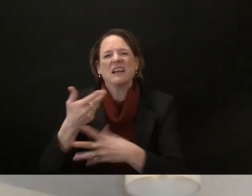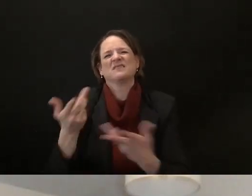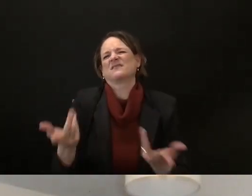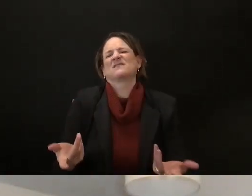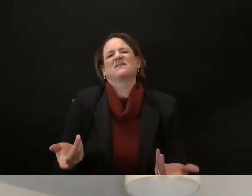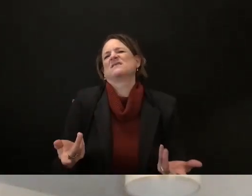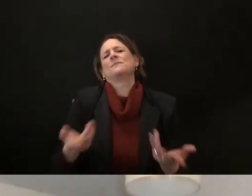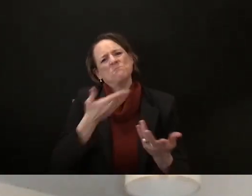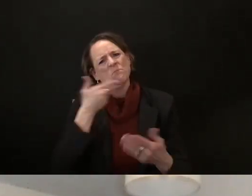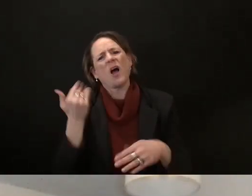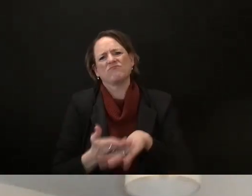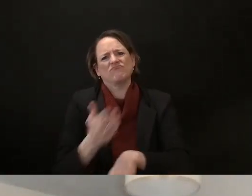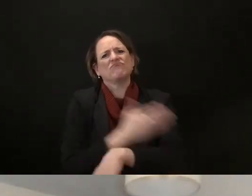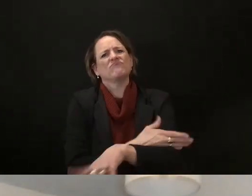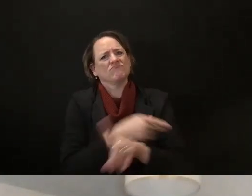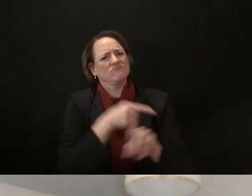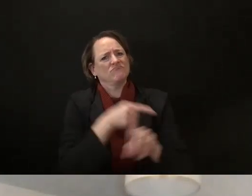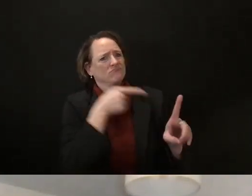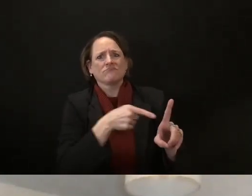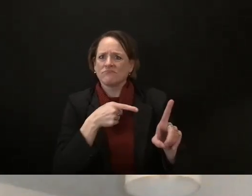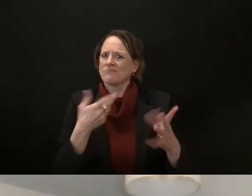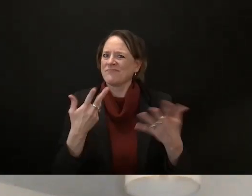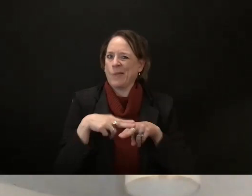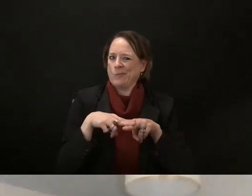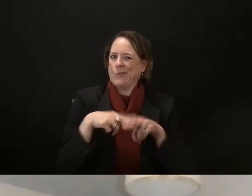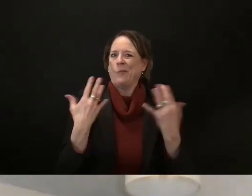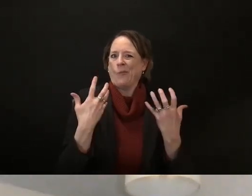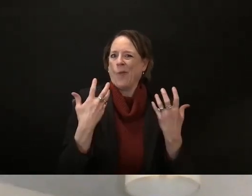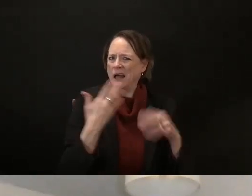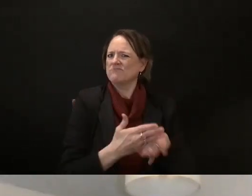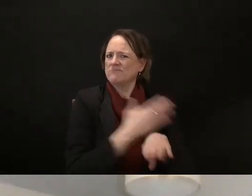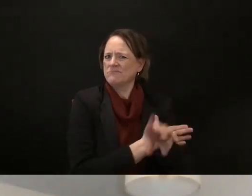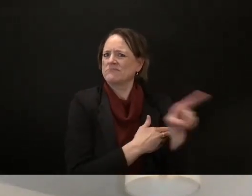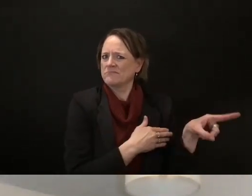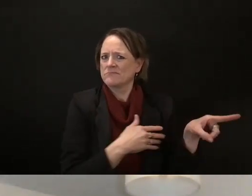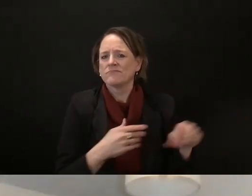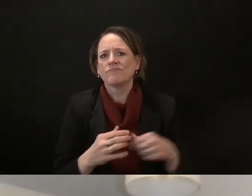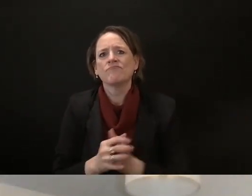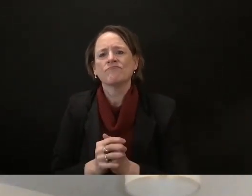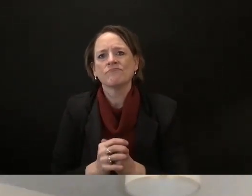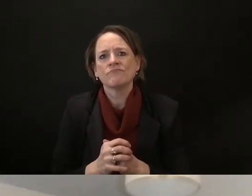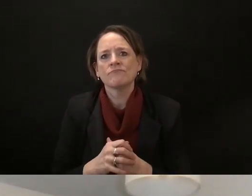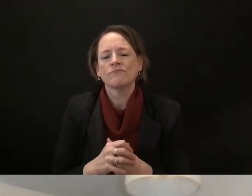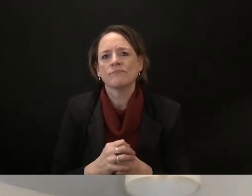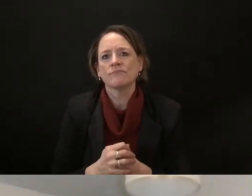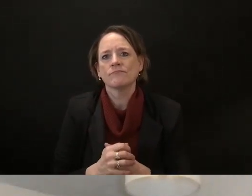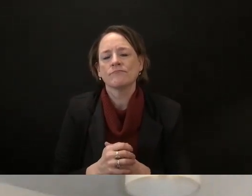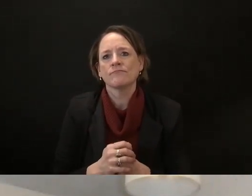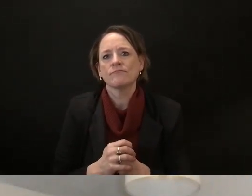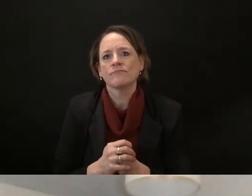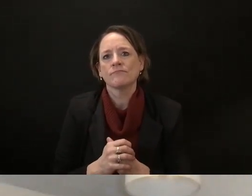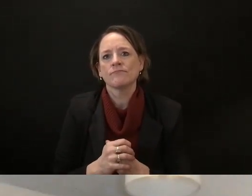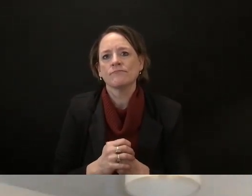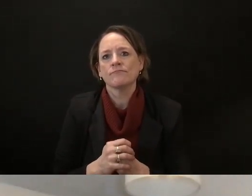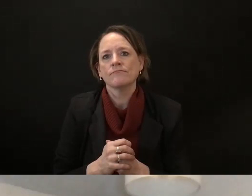again yeah i completely agree uh i guess we're talking transportation outside my uh quick distraction